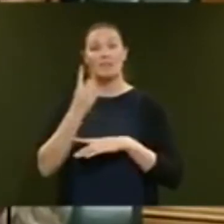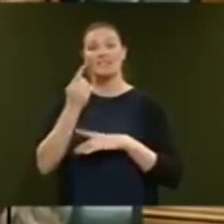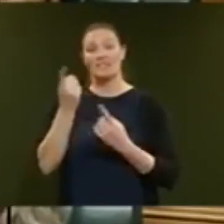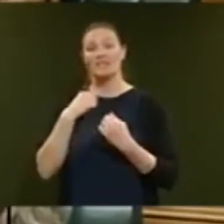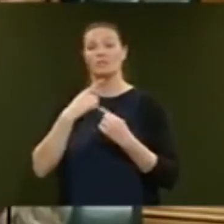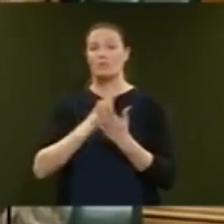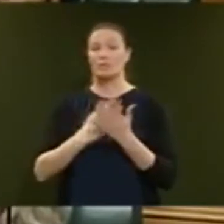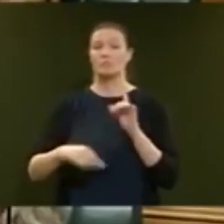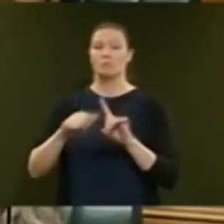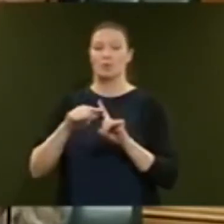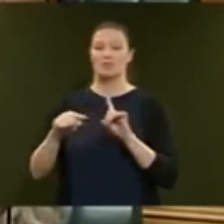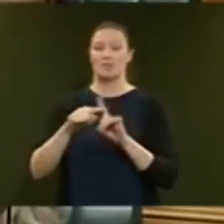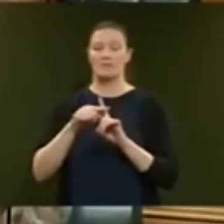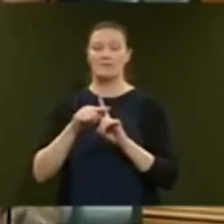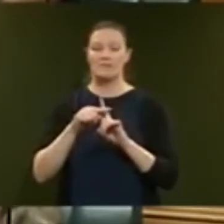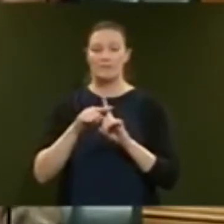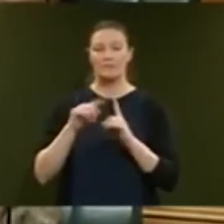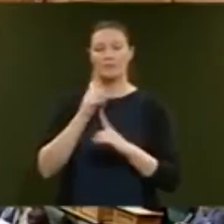positive first step.